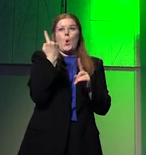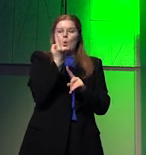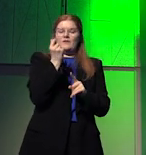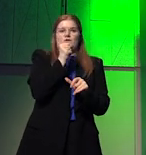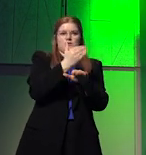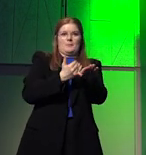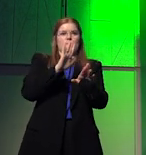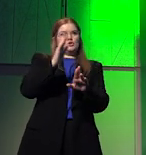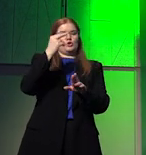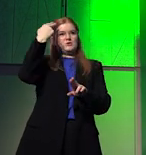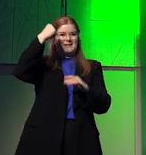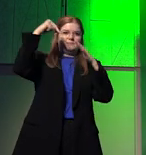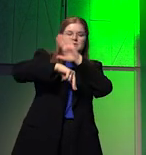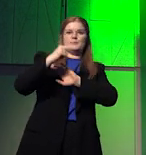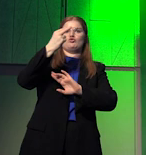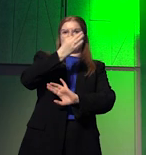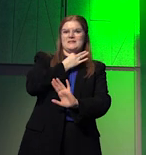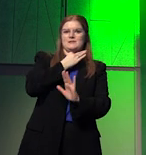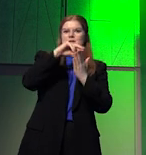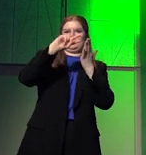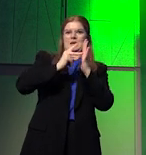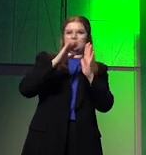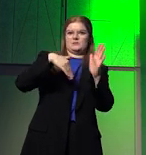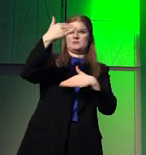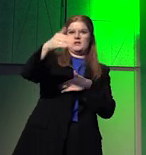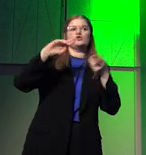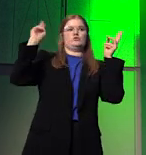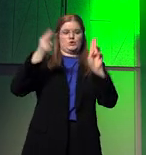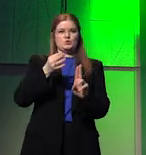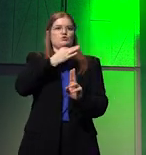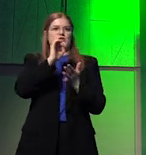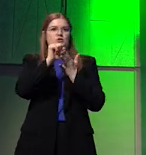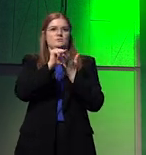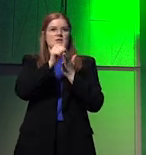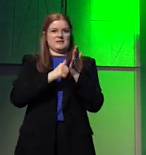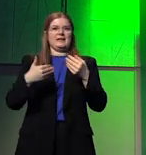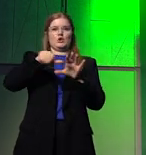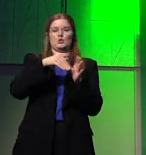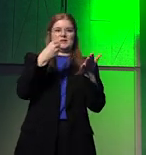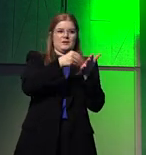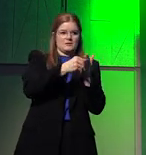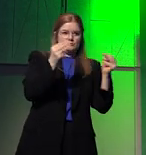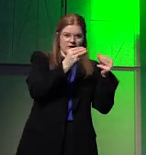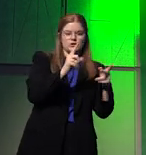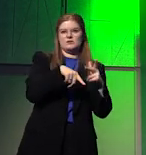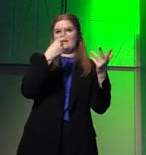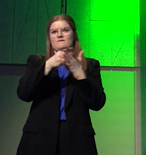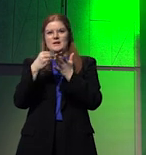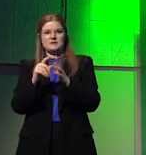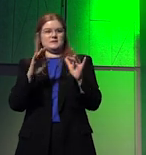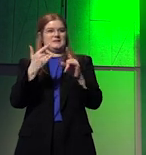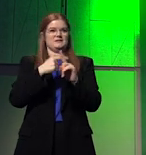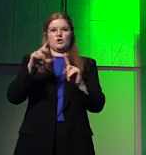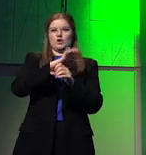understand the de-risking agenda as a de-risking agenda that includes ecology, that includes finance